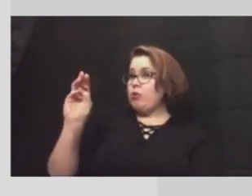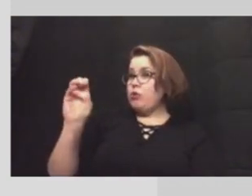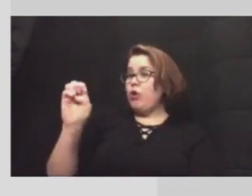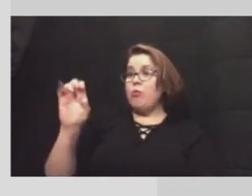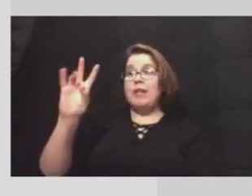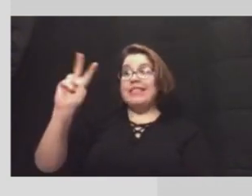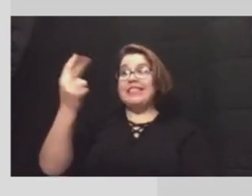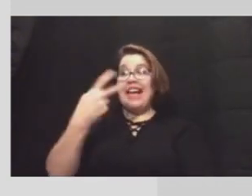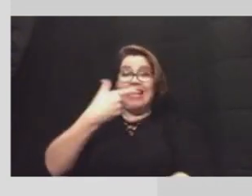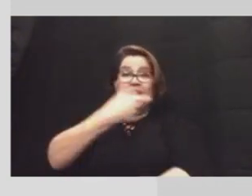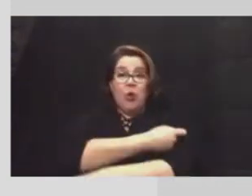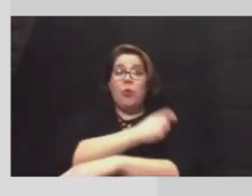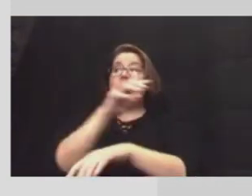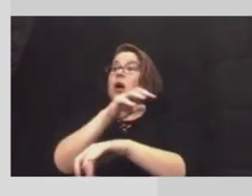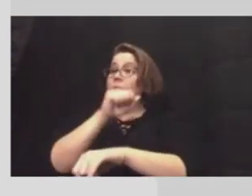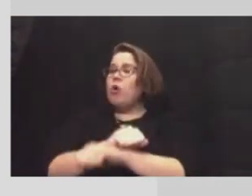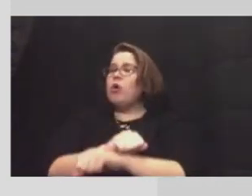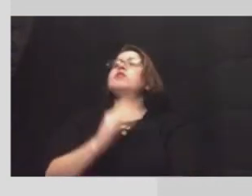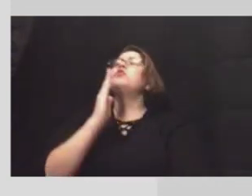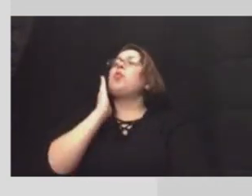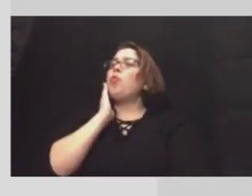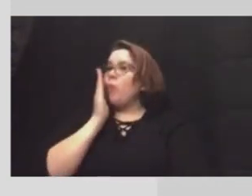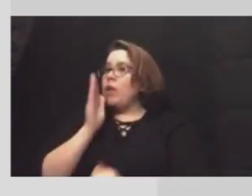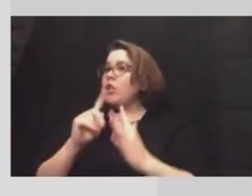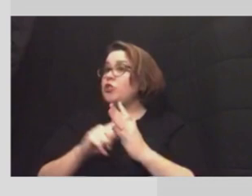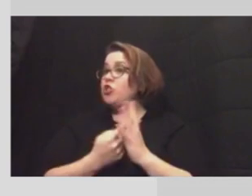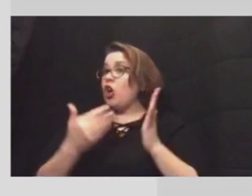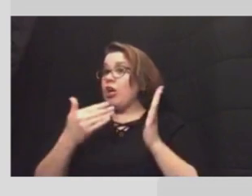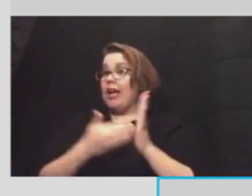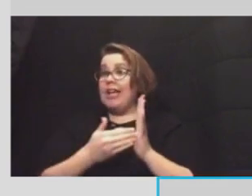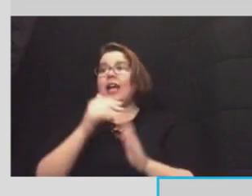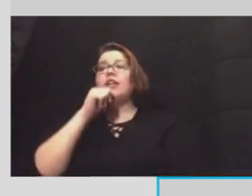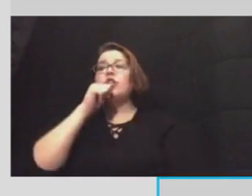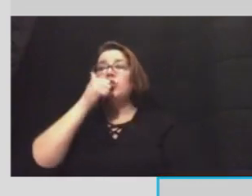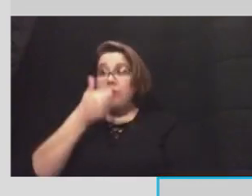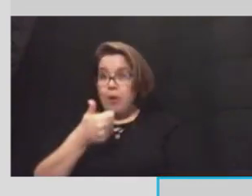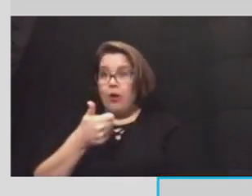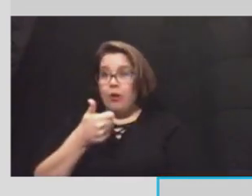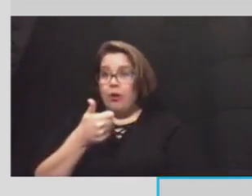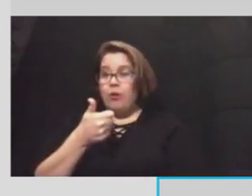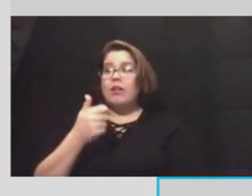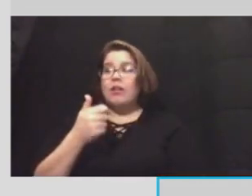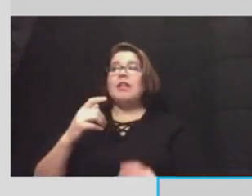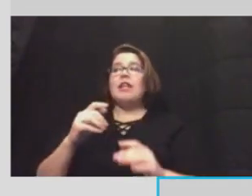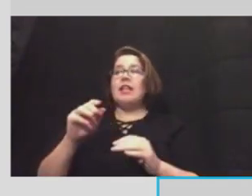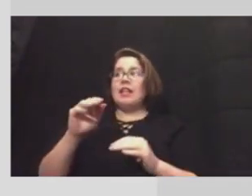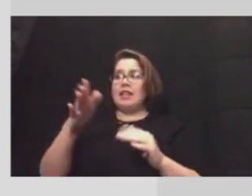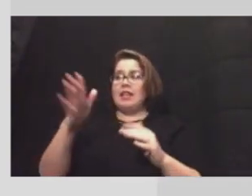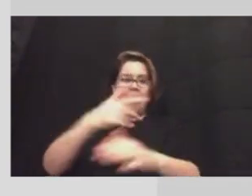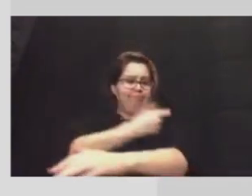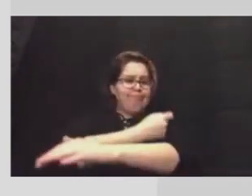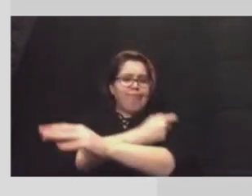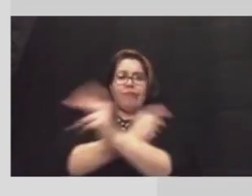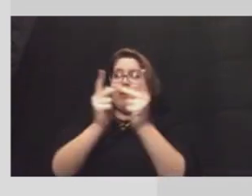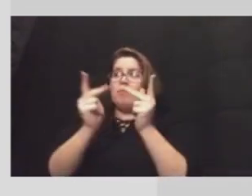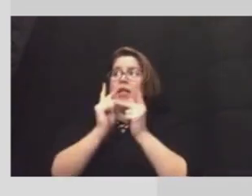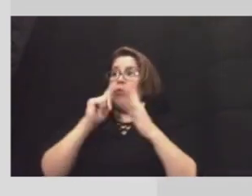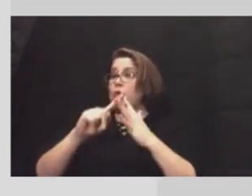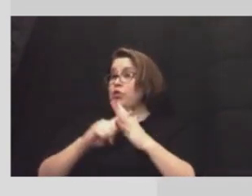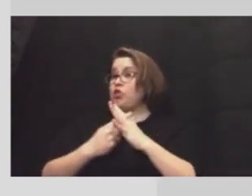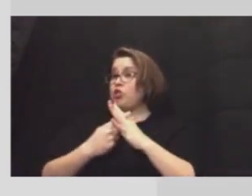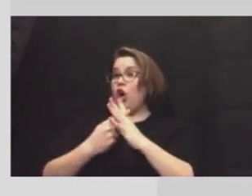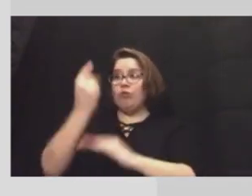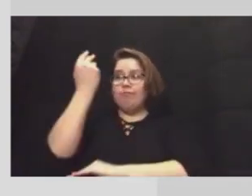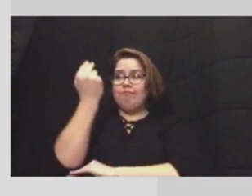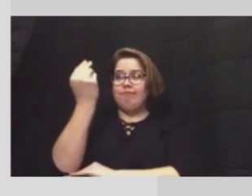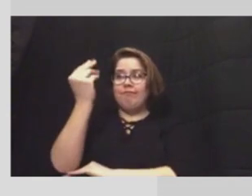vaccine appointments will resume at the Alamo Dome tomorrow the mass vaccination site will resume at 12 noon